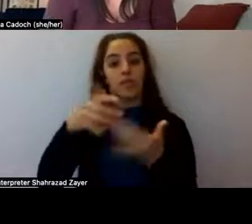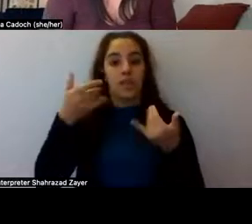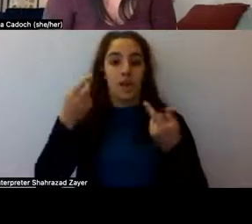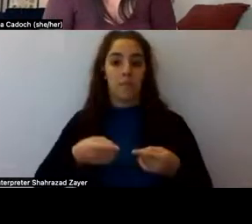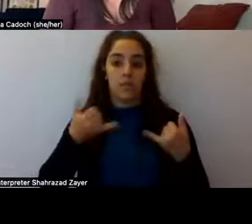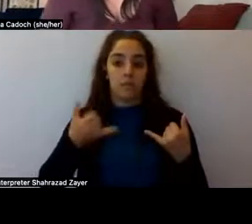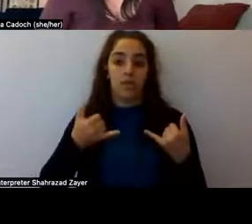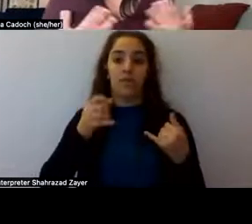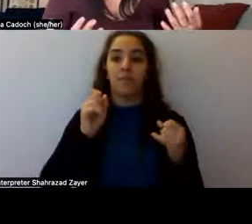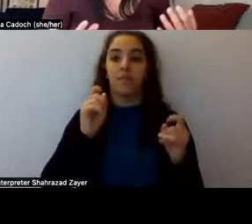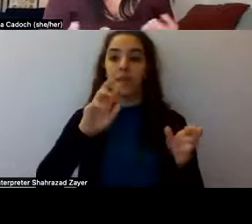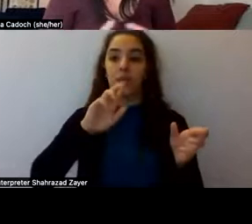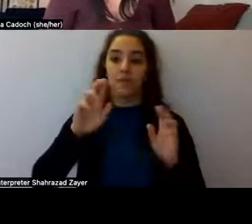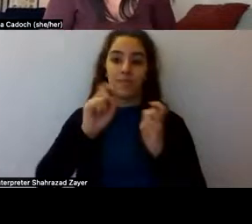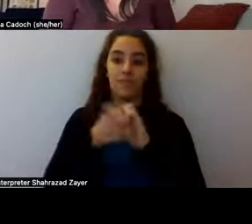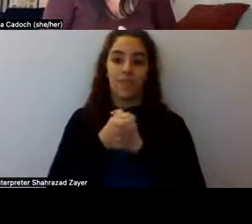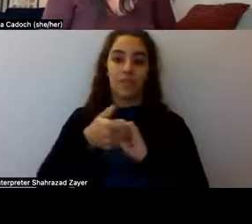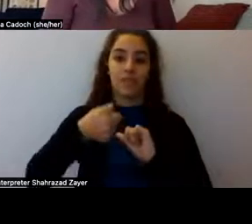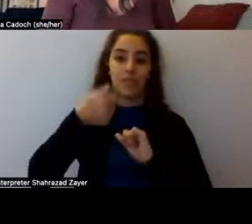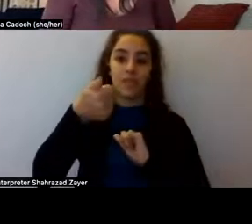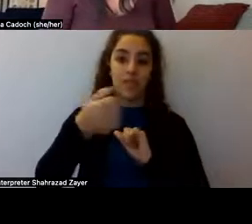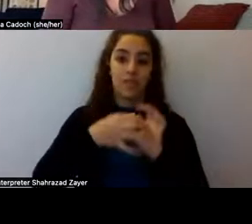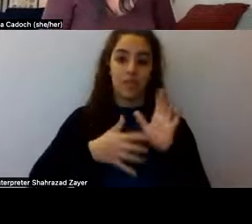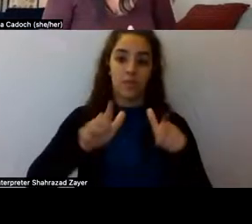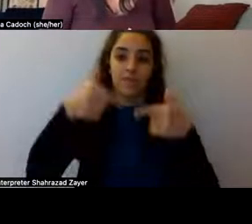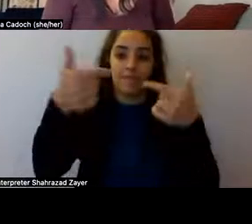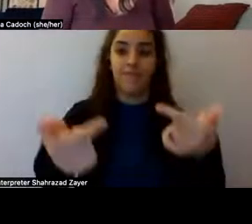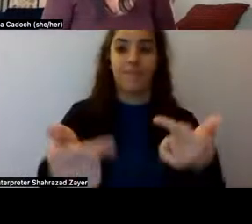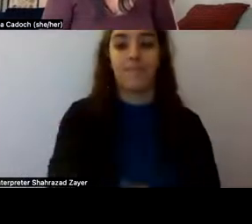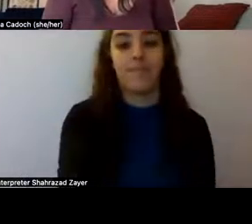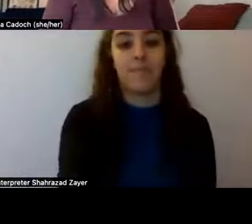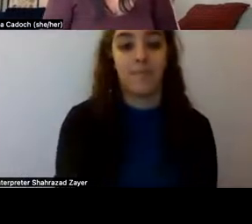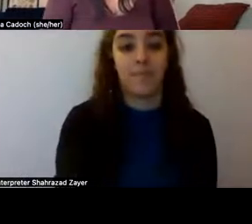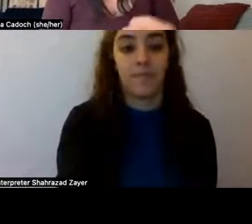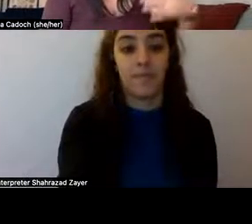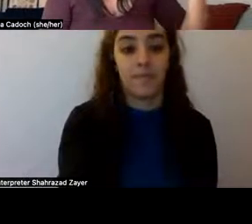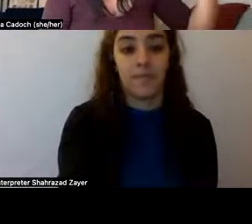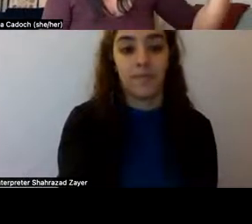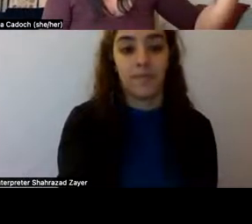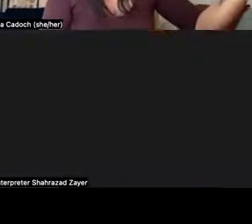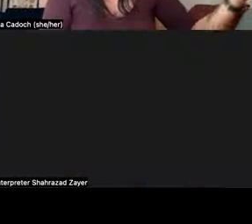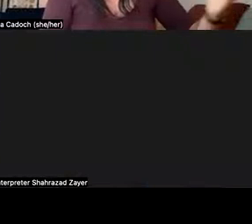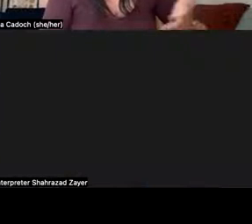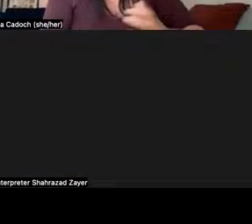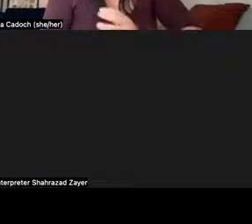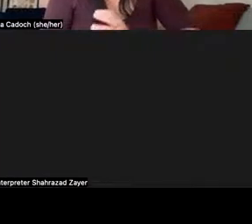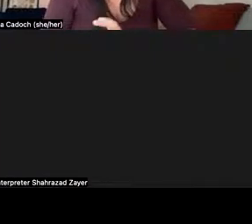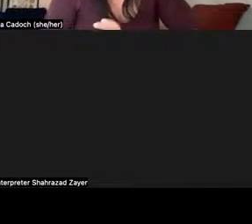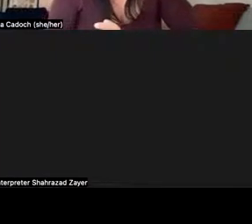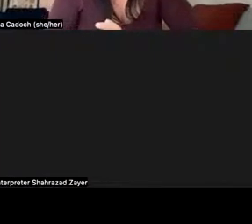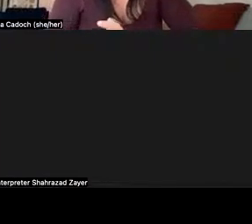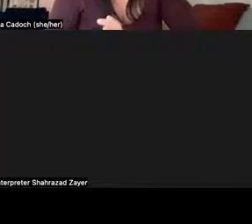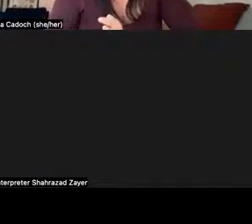um, through various initiatives, um, and, and universities. So we have, um, LSD on